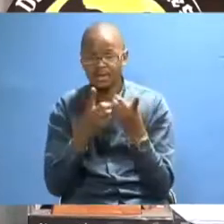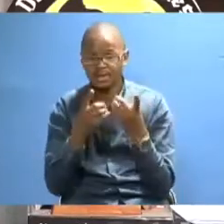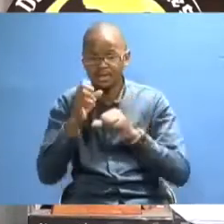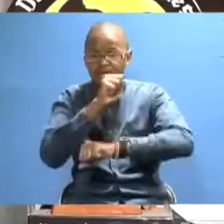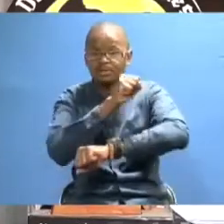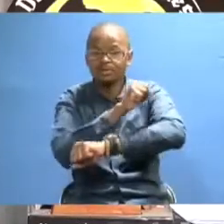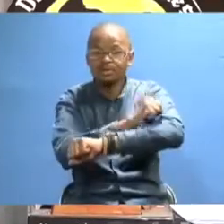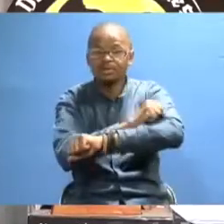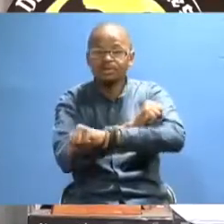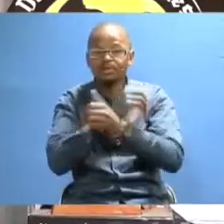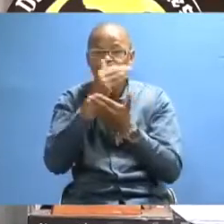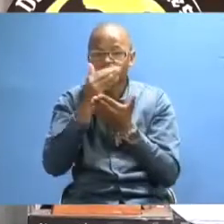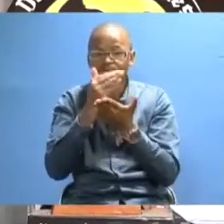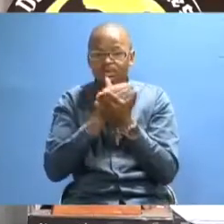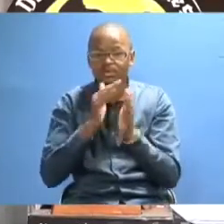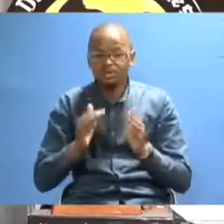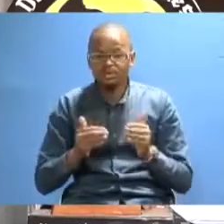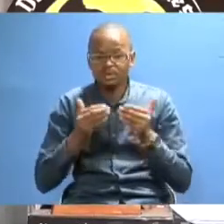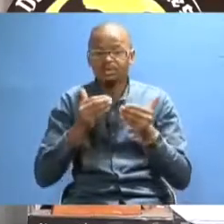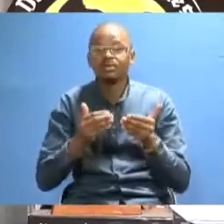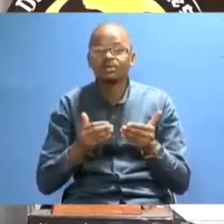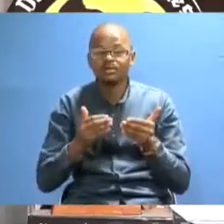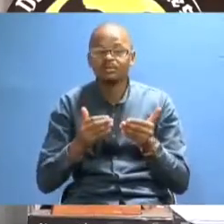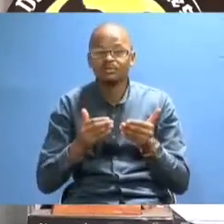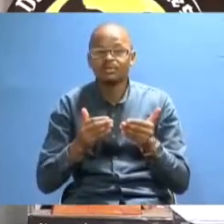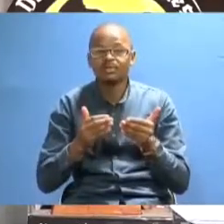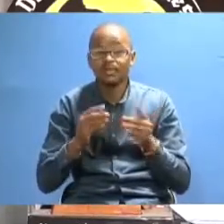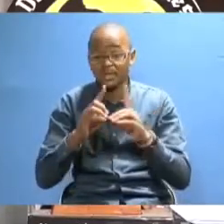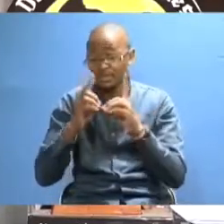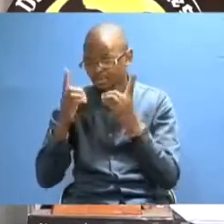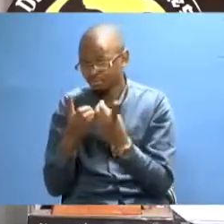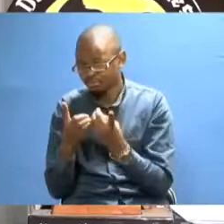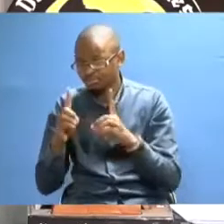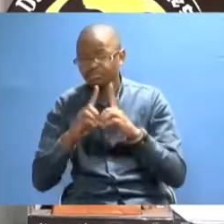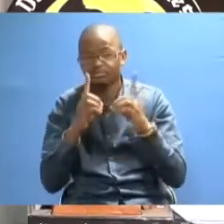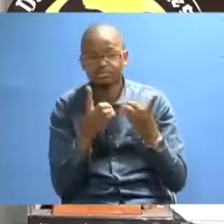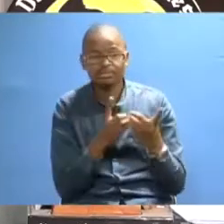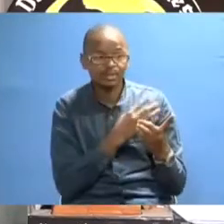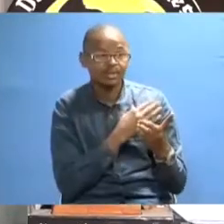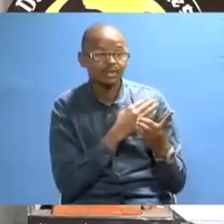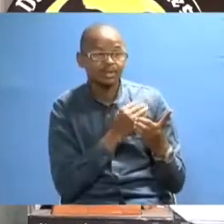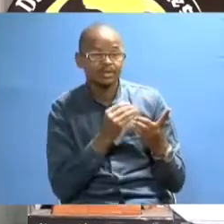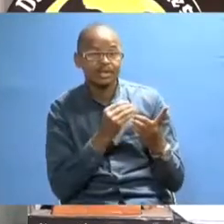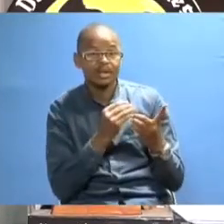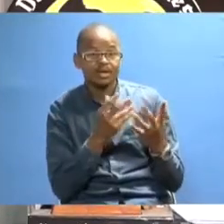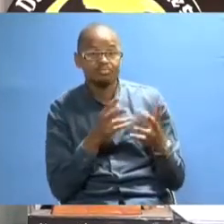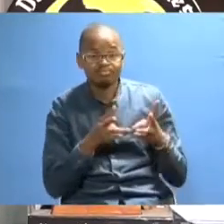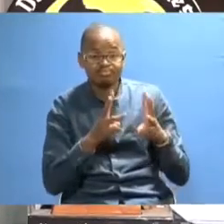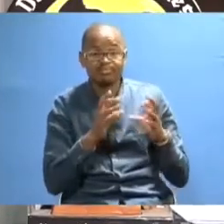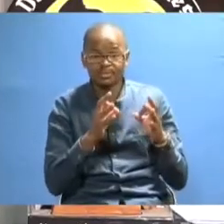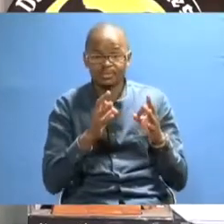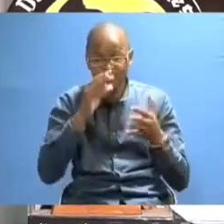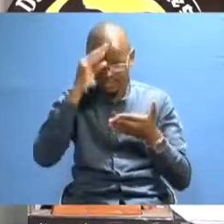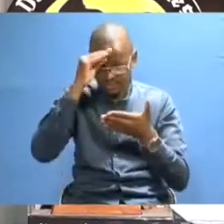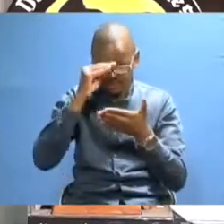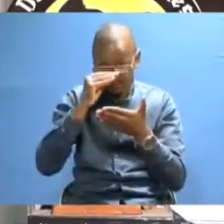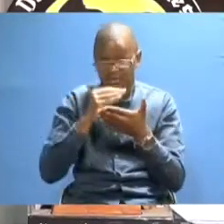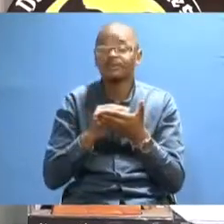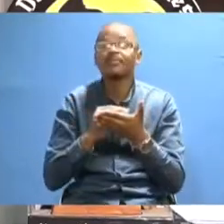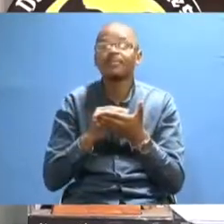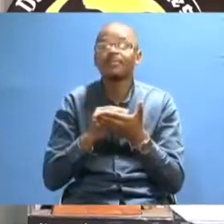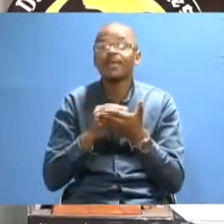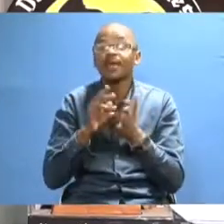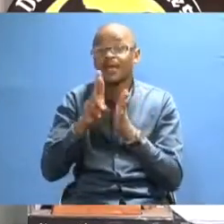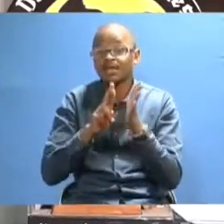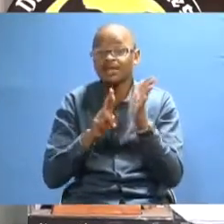in the school, the programs offered by each of the departments and their modes of study, registration